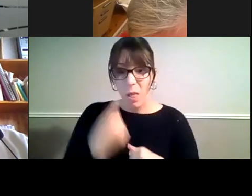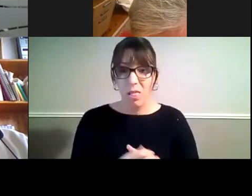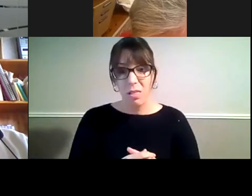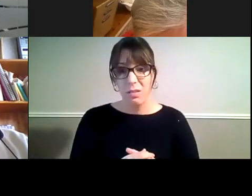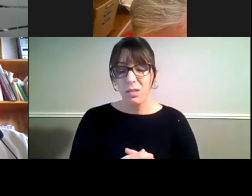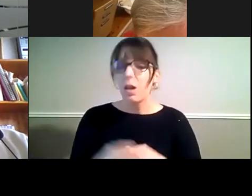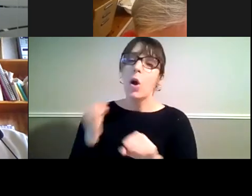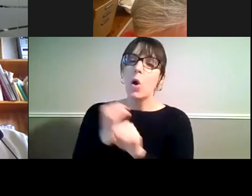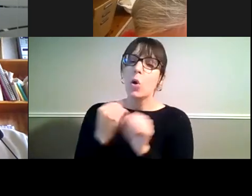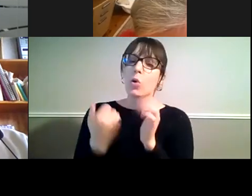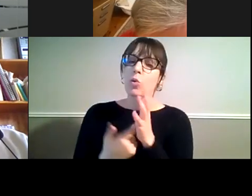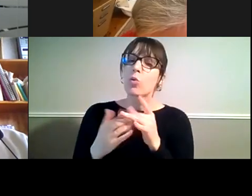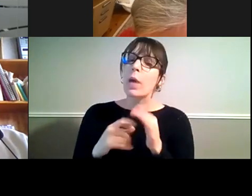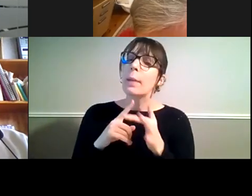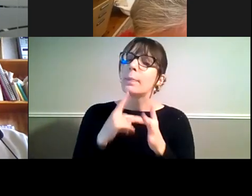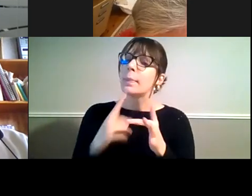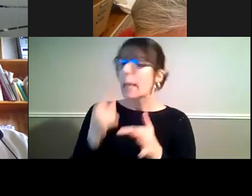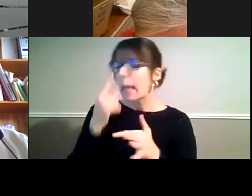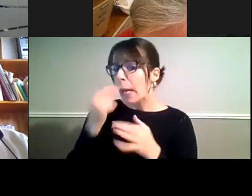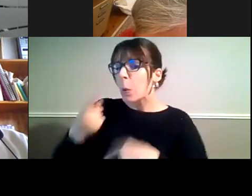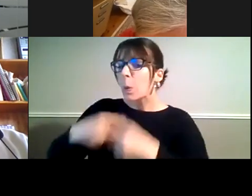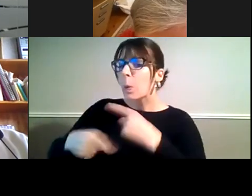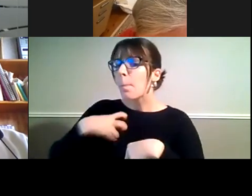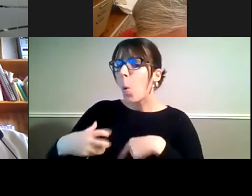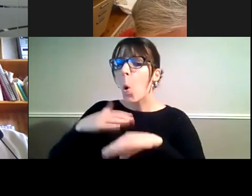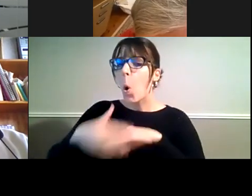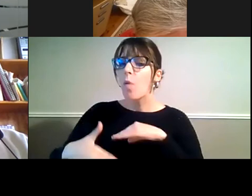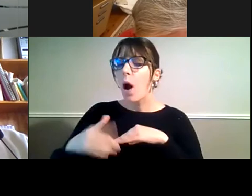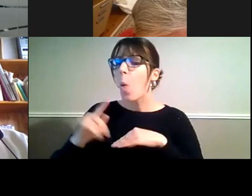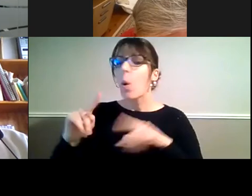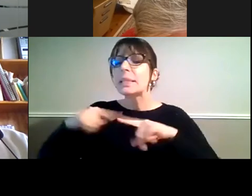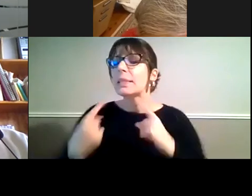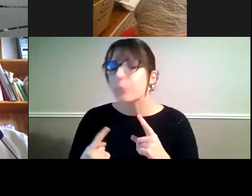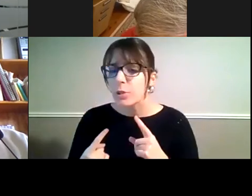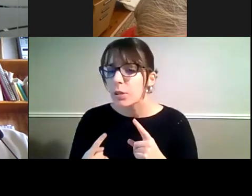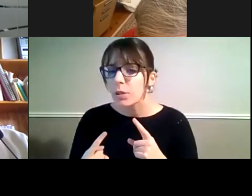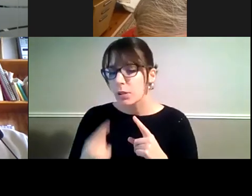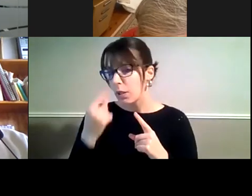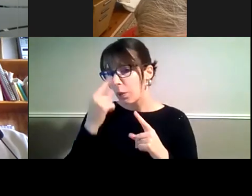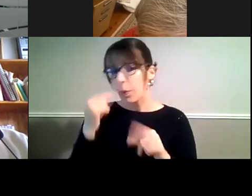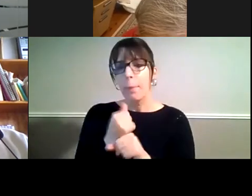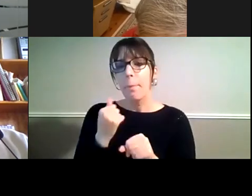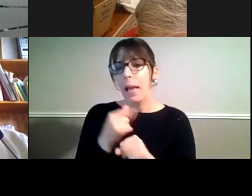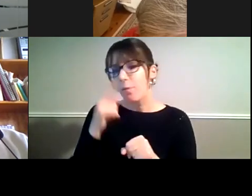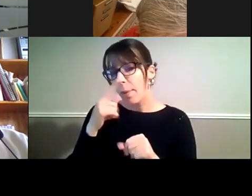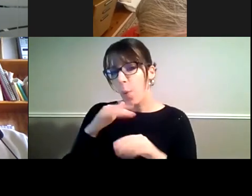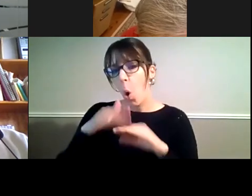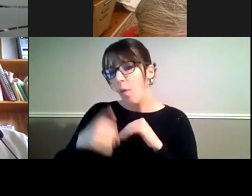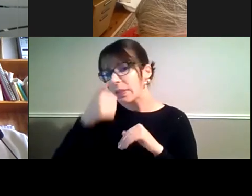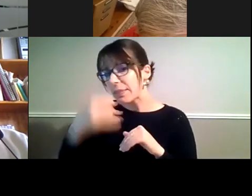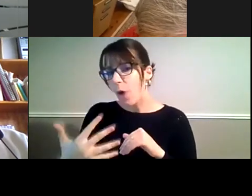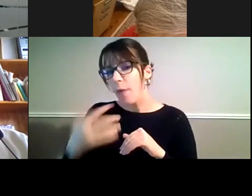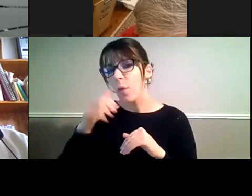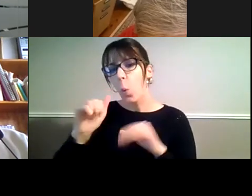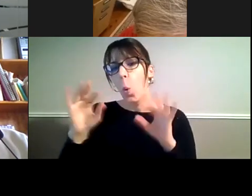people that you work with, Melissa. For people over the age of 65 in your organisation, what sort of